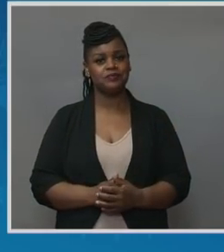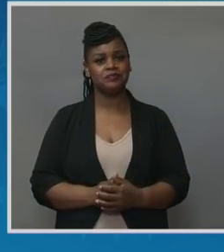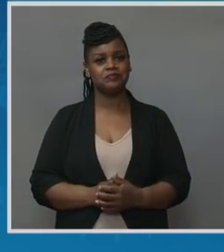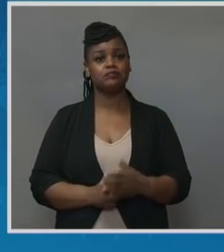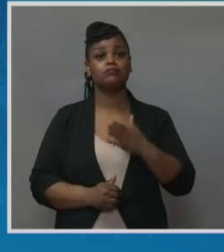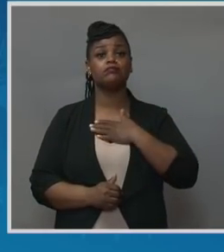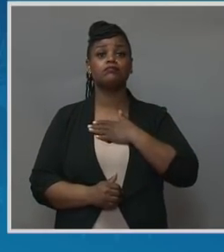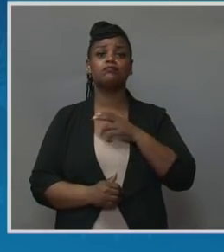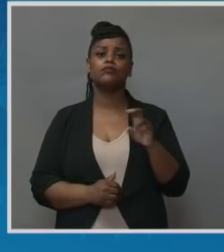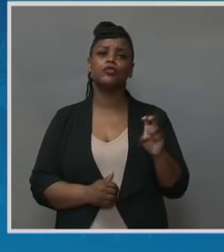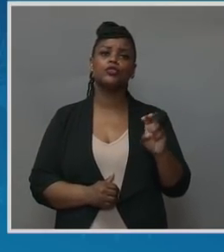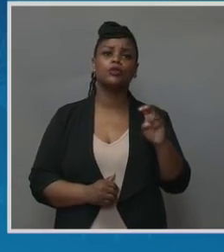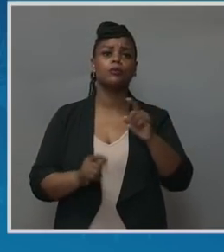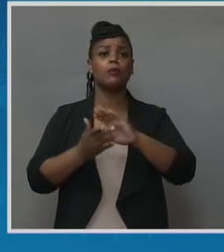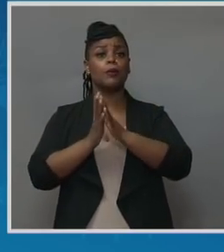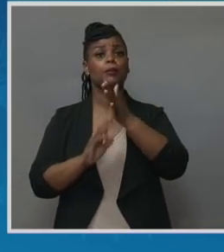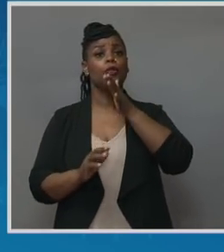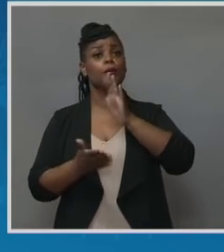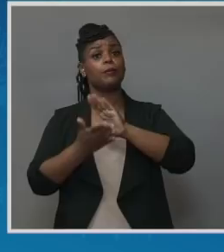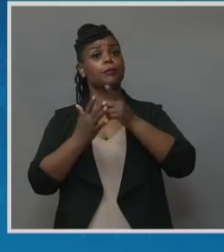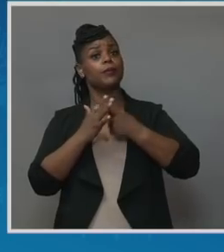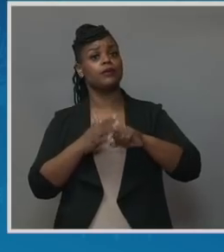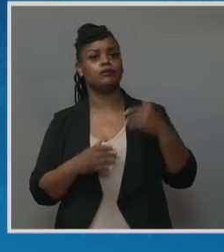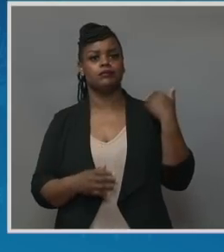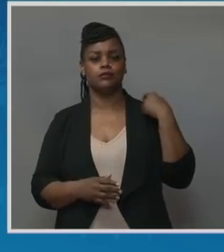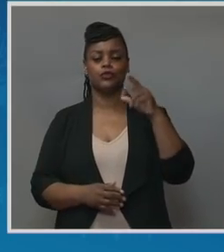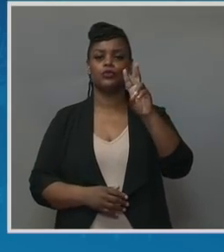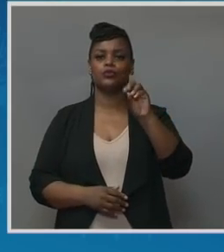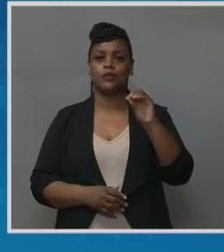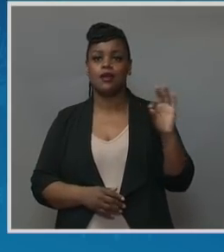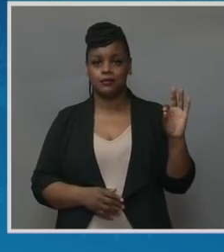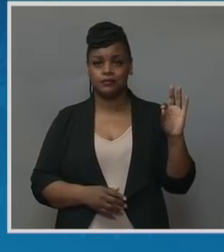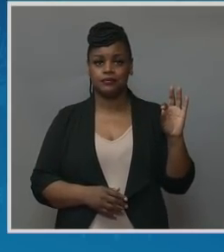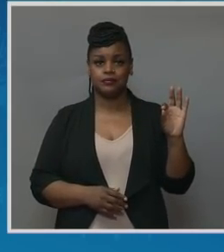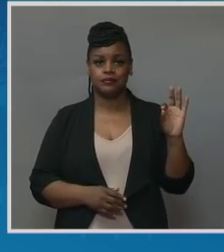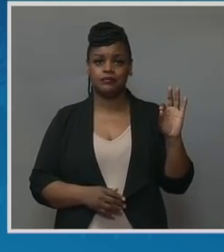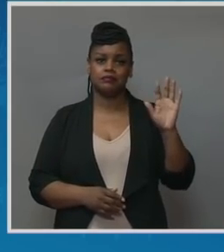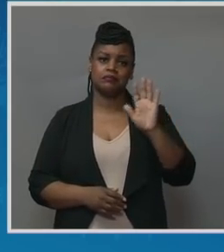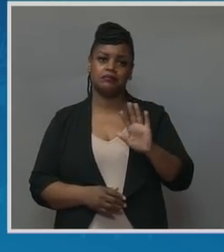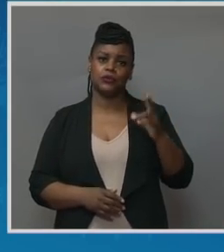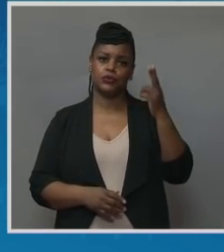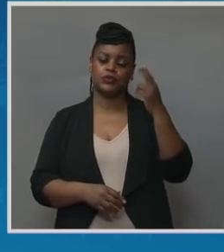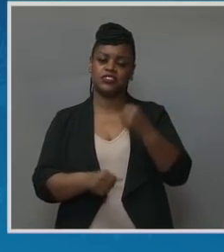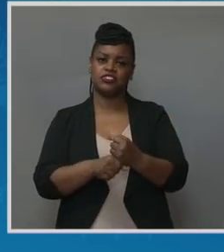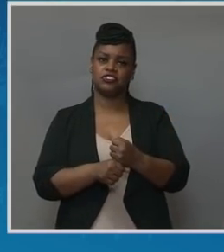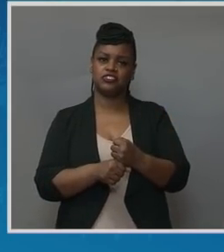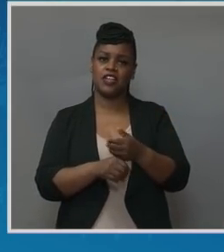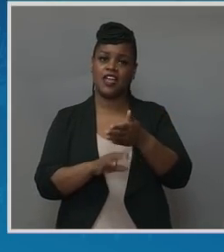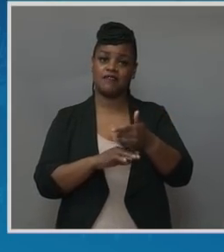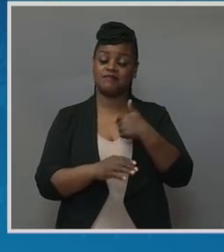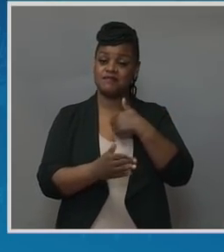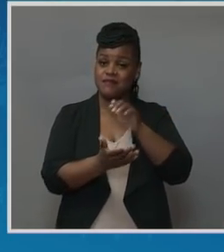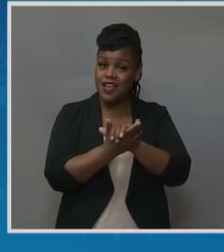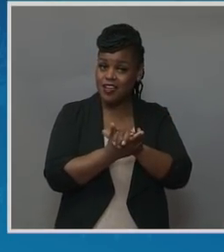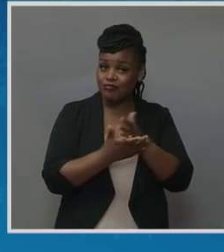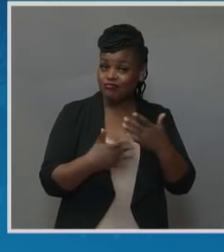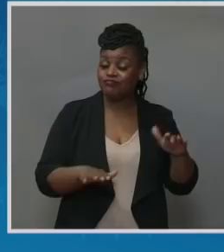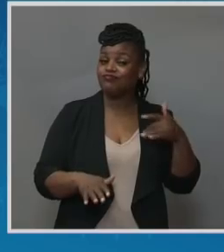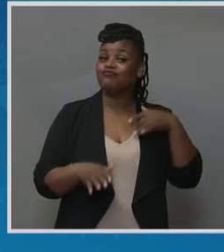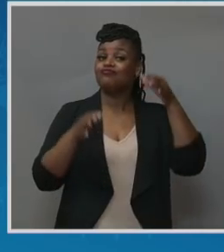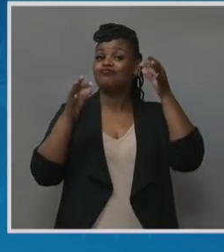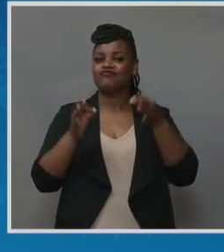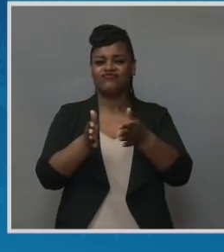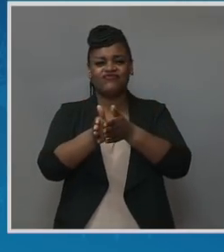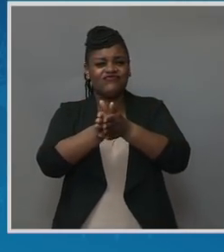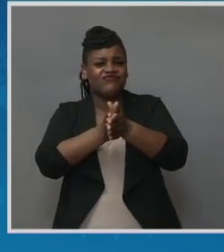to motherhood began in 2009. About two years into our marriage, we decided we were eager to grow